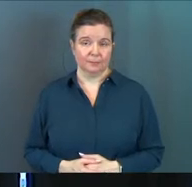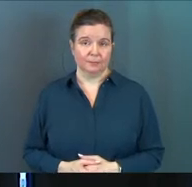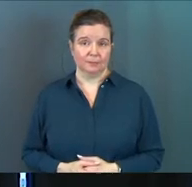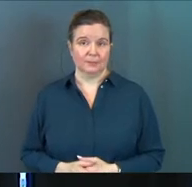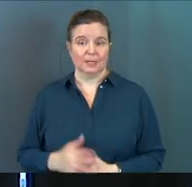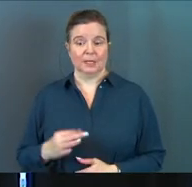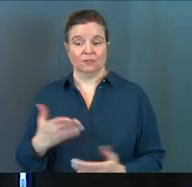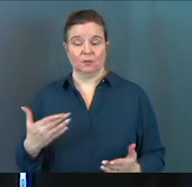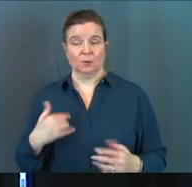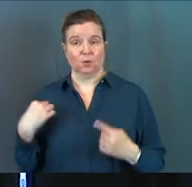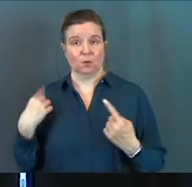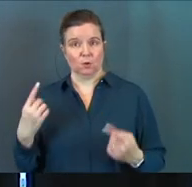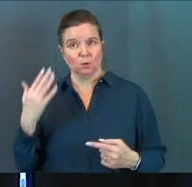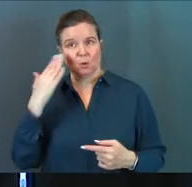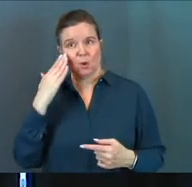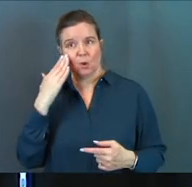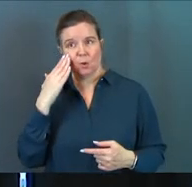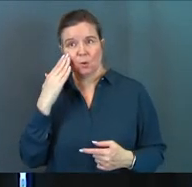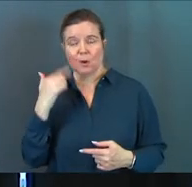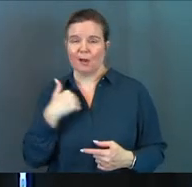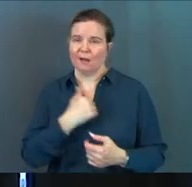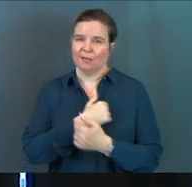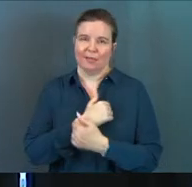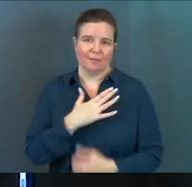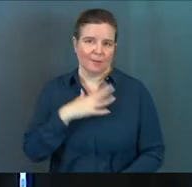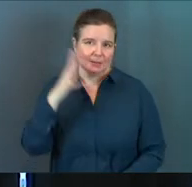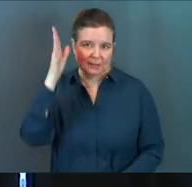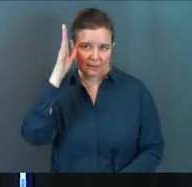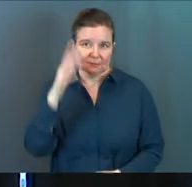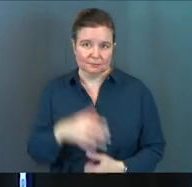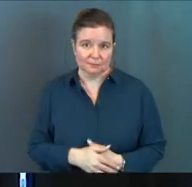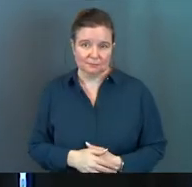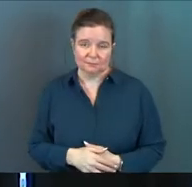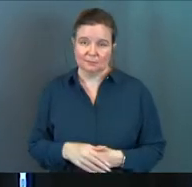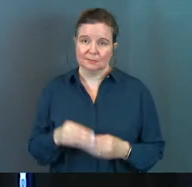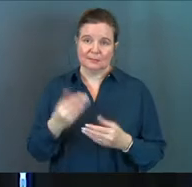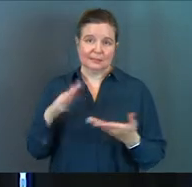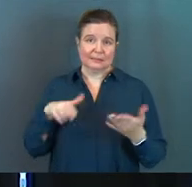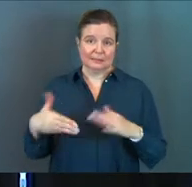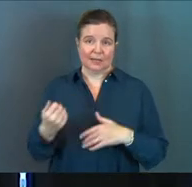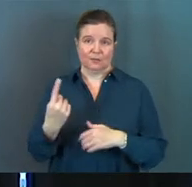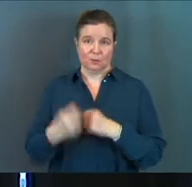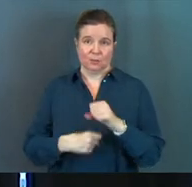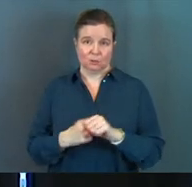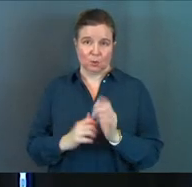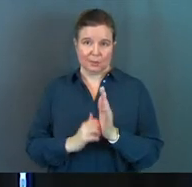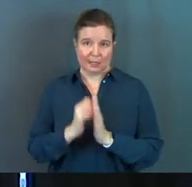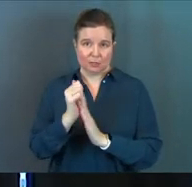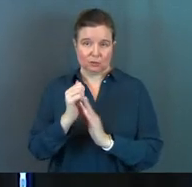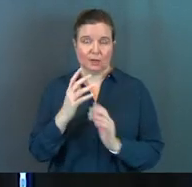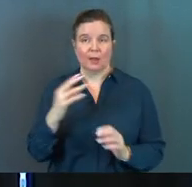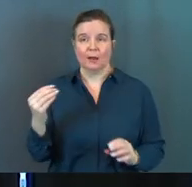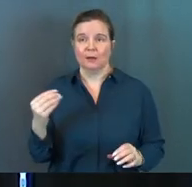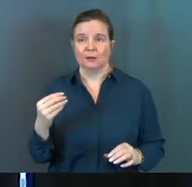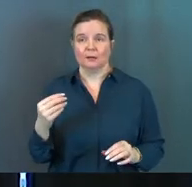And if you've been here for a while, you know I love my dad. Lost him a couple years ago to cancer. And